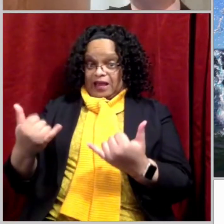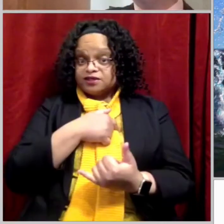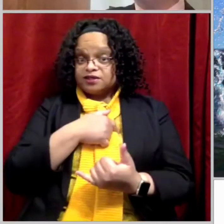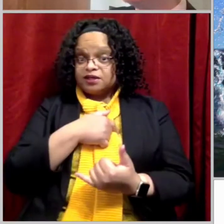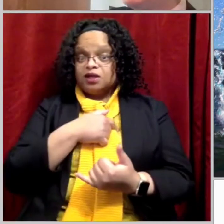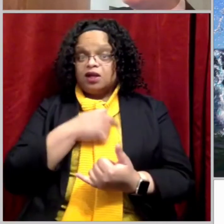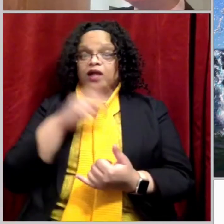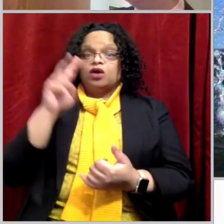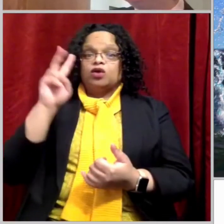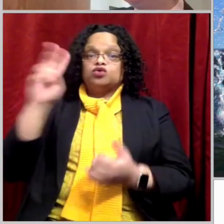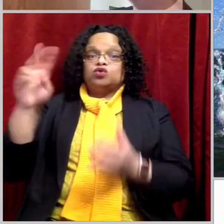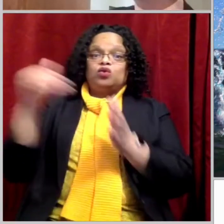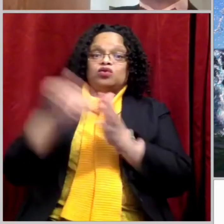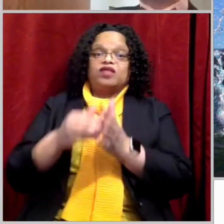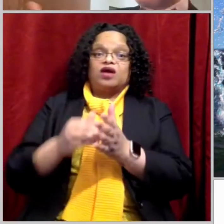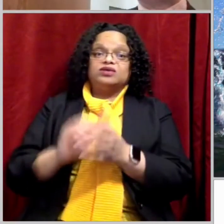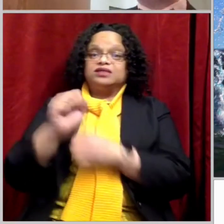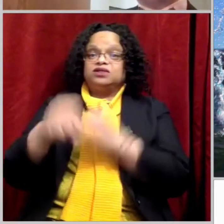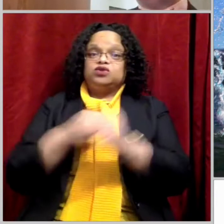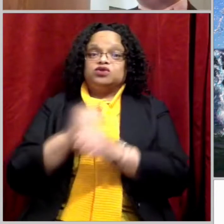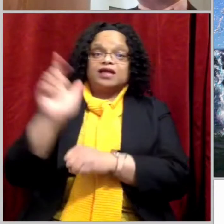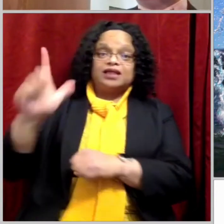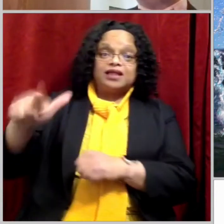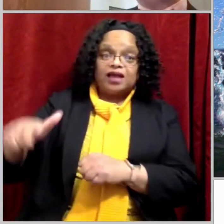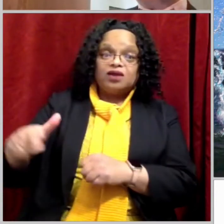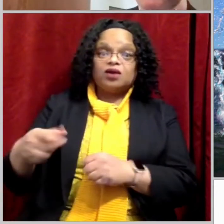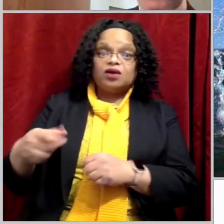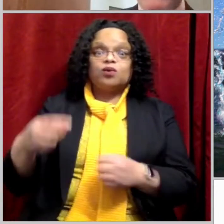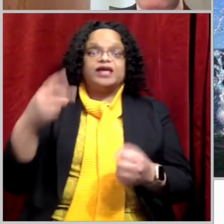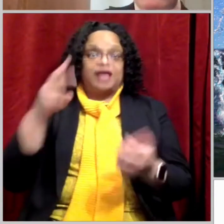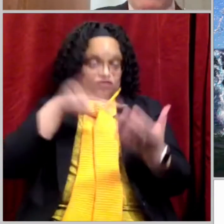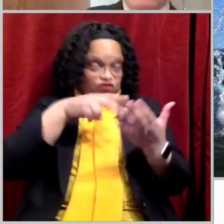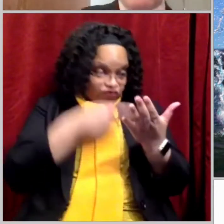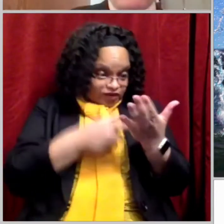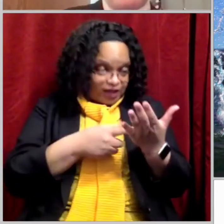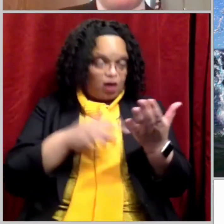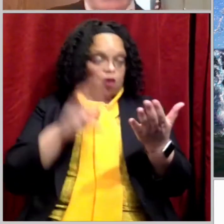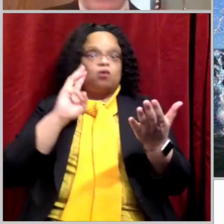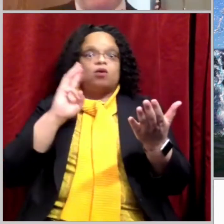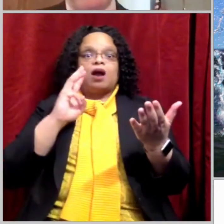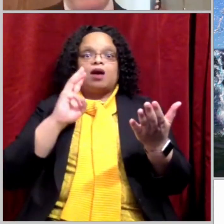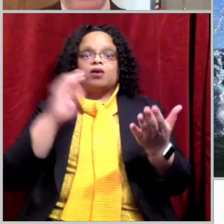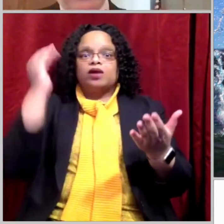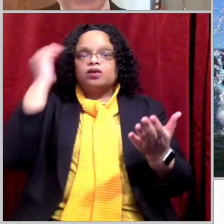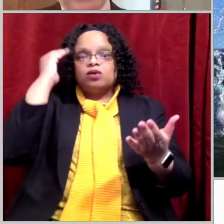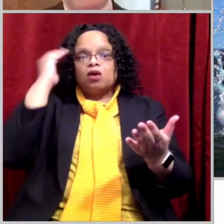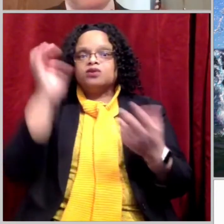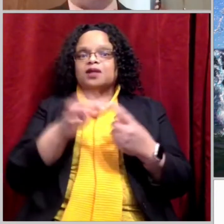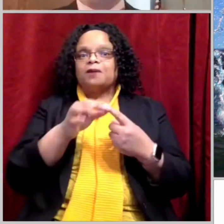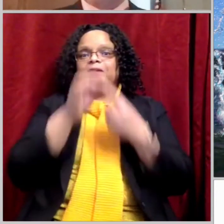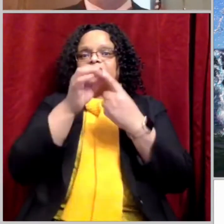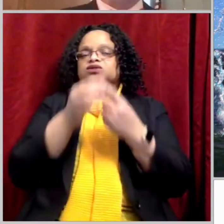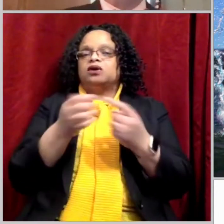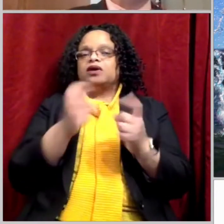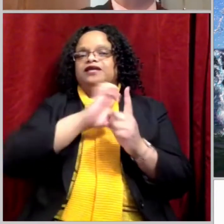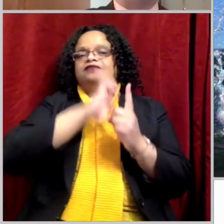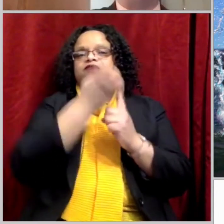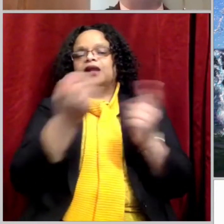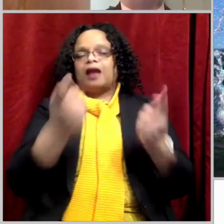,000 and some years later. It's for our benefit as well. Knowing that something special happened that day.